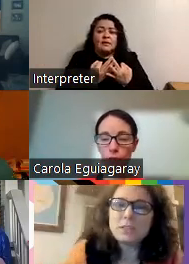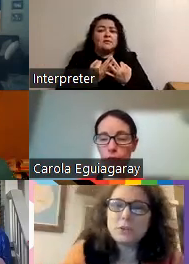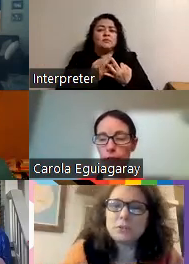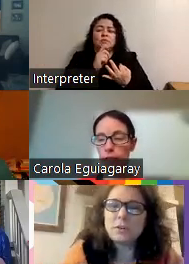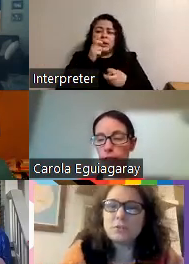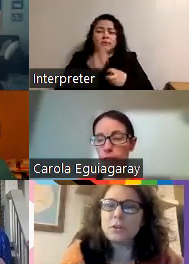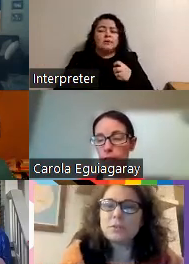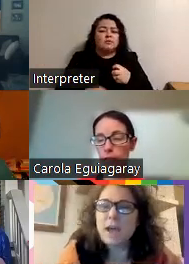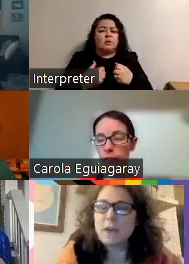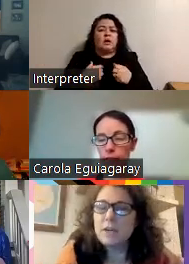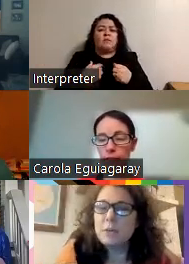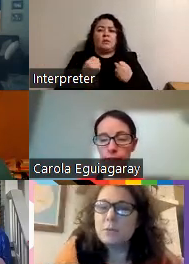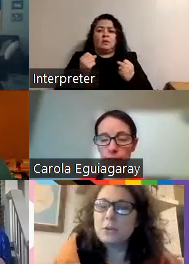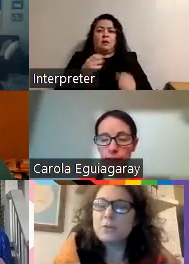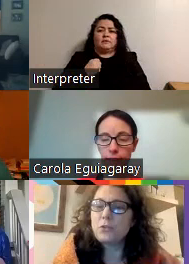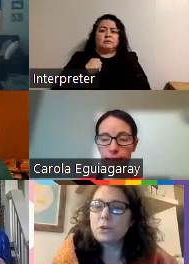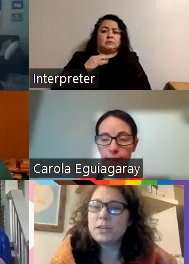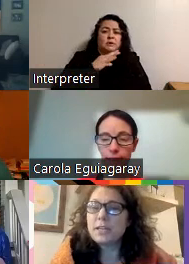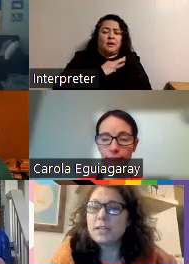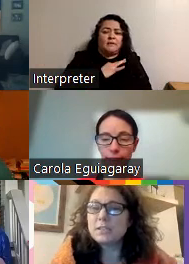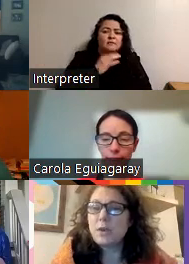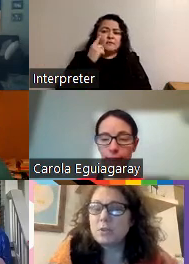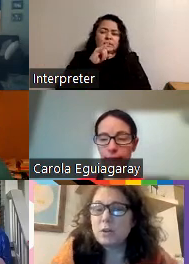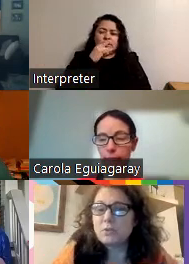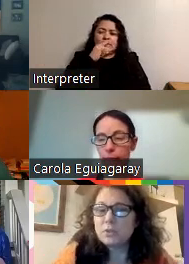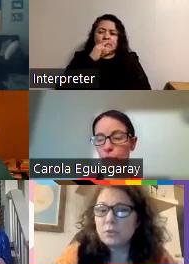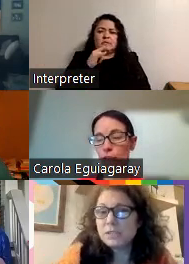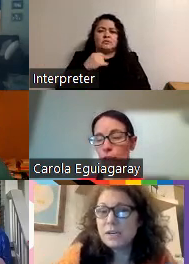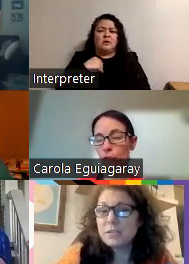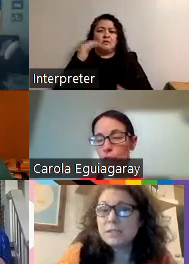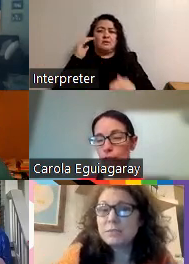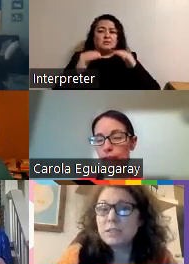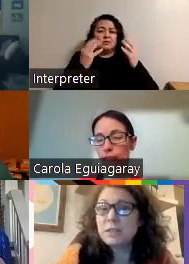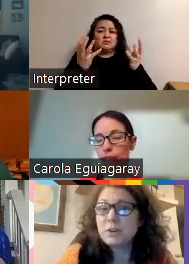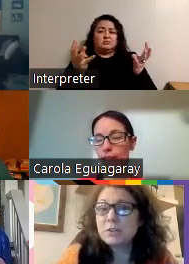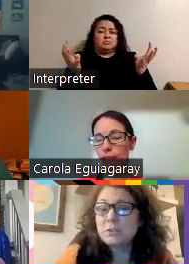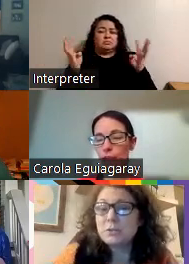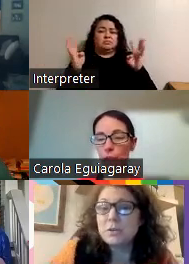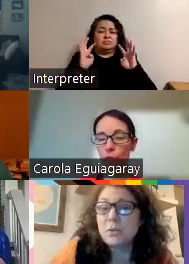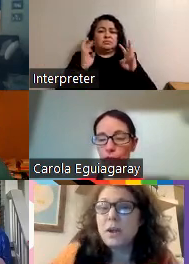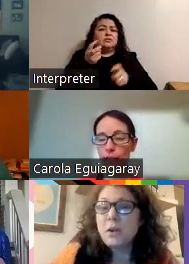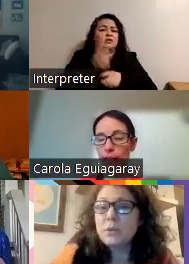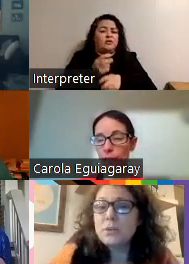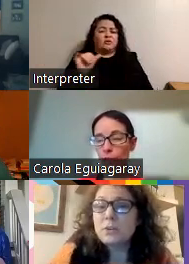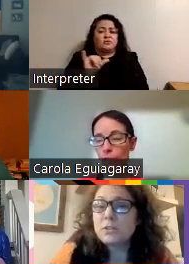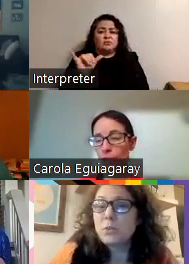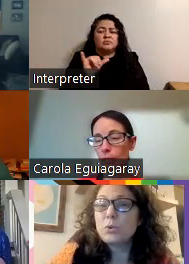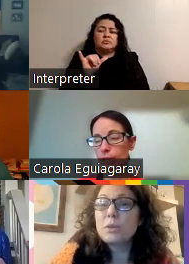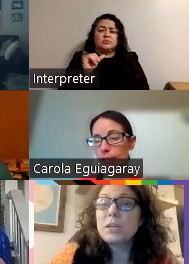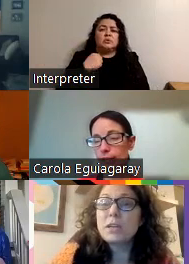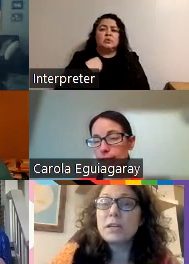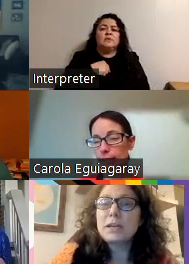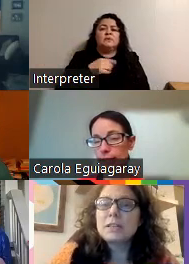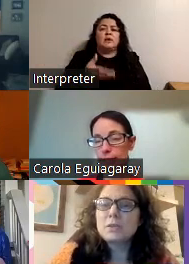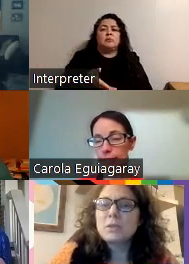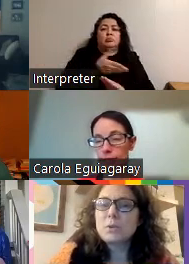really difficult to have a lot of staff but for for kids to have a lot of adults there that's really hard too so we've done also pre